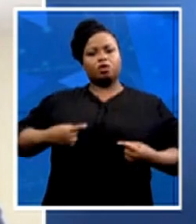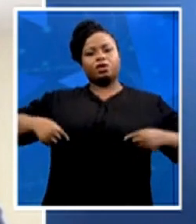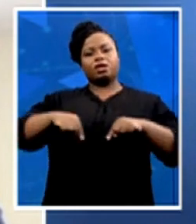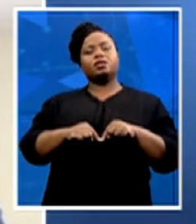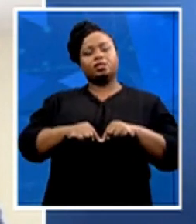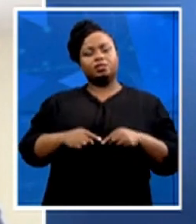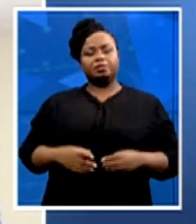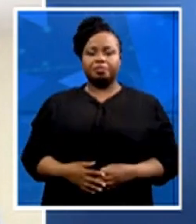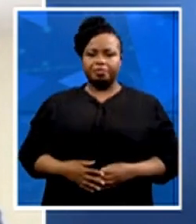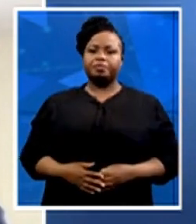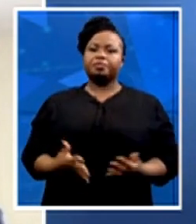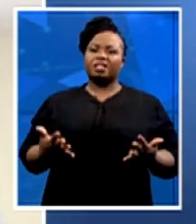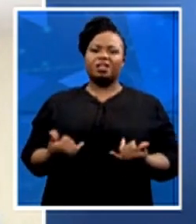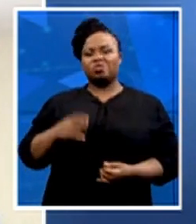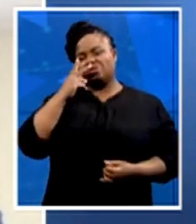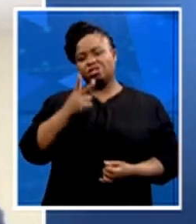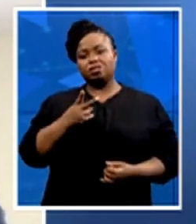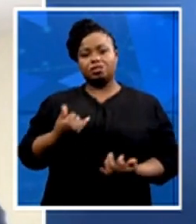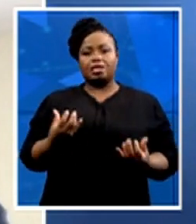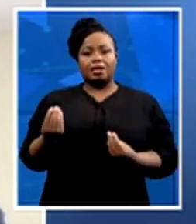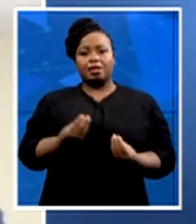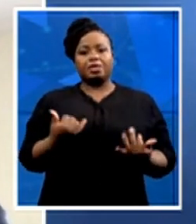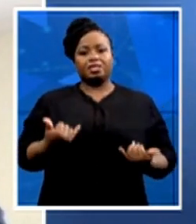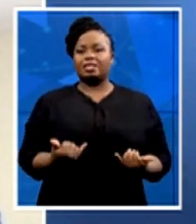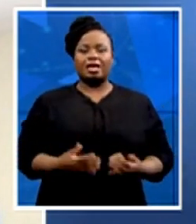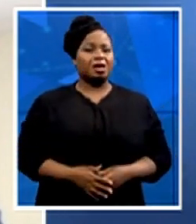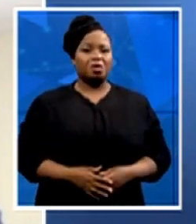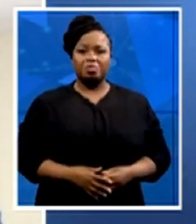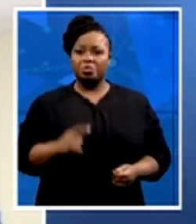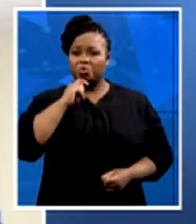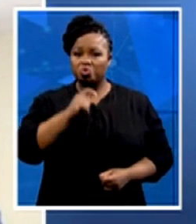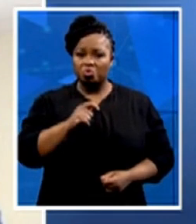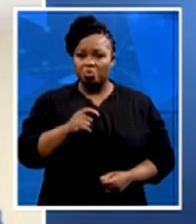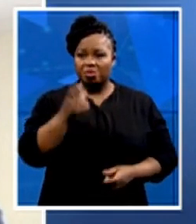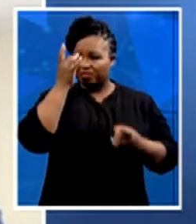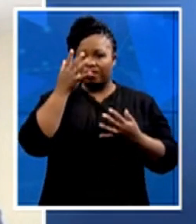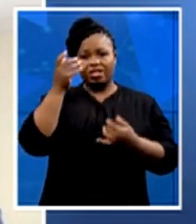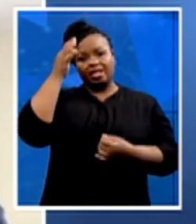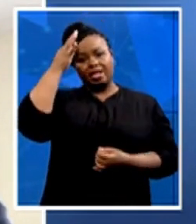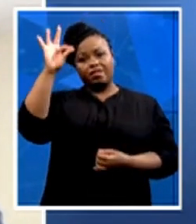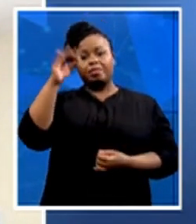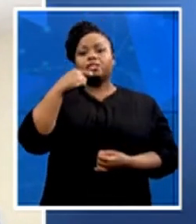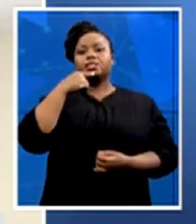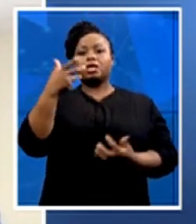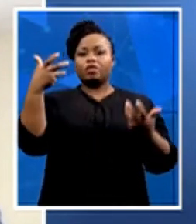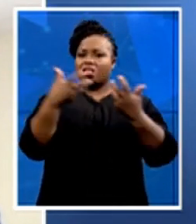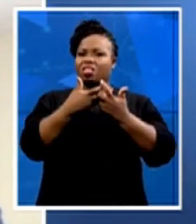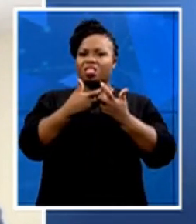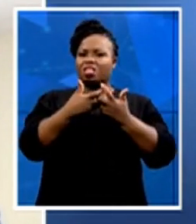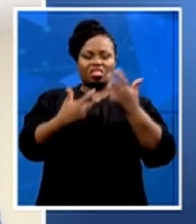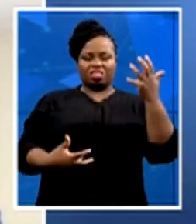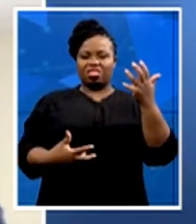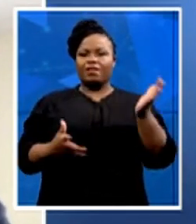say, are not telling what the government was saying. I think even the president of the country yesterday, when he responded to the debate,